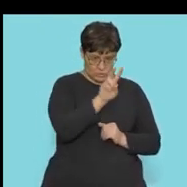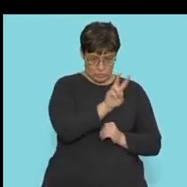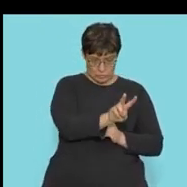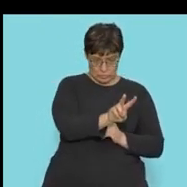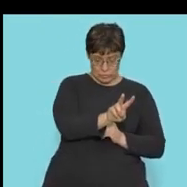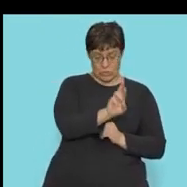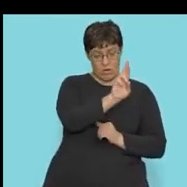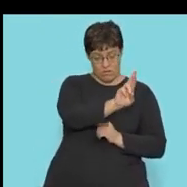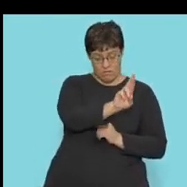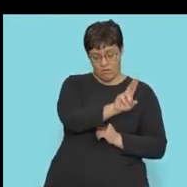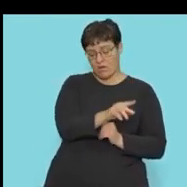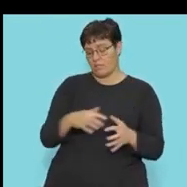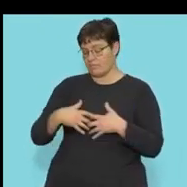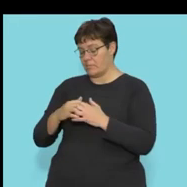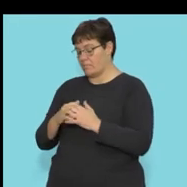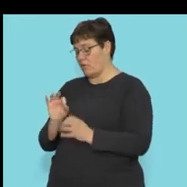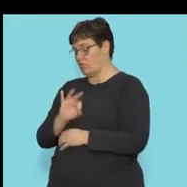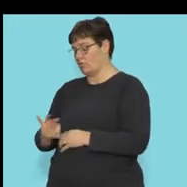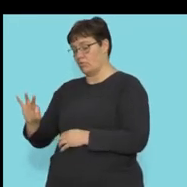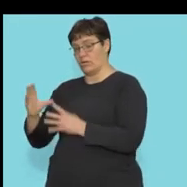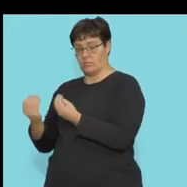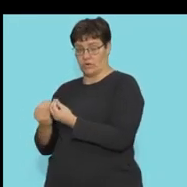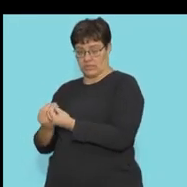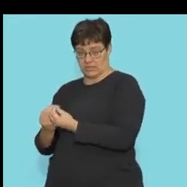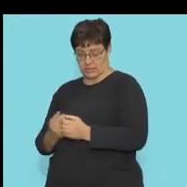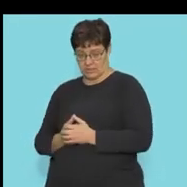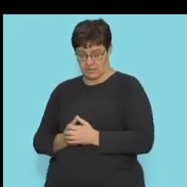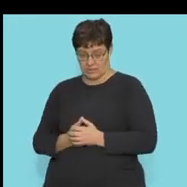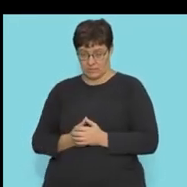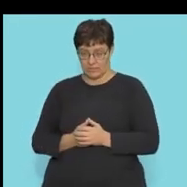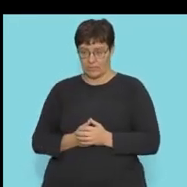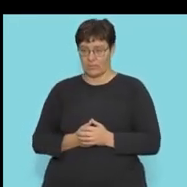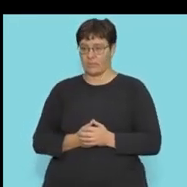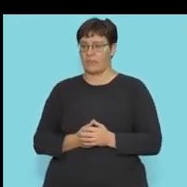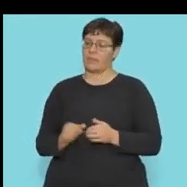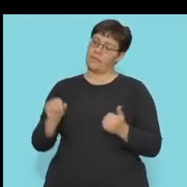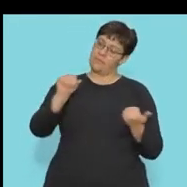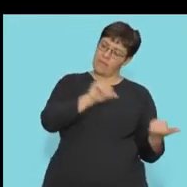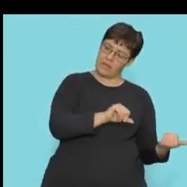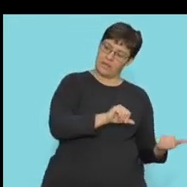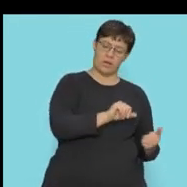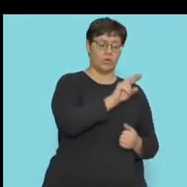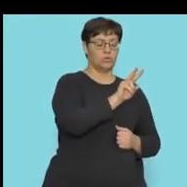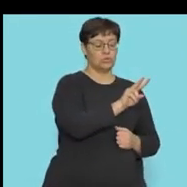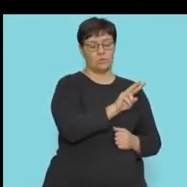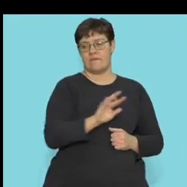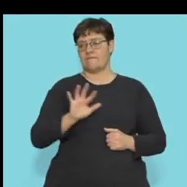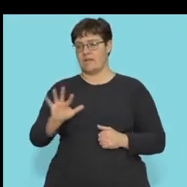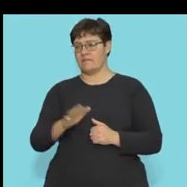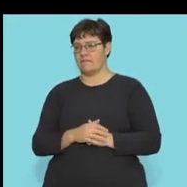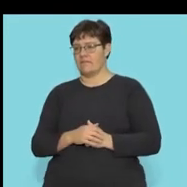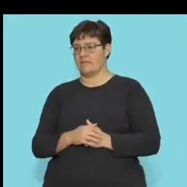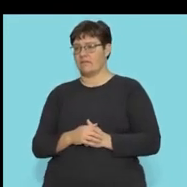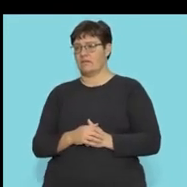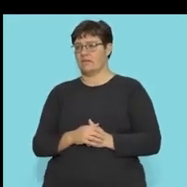reactants forming those three products. And as I mentioned, if we go back, it's two and five. So